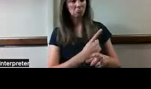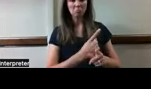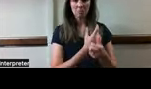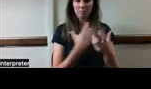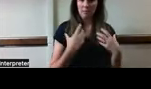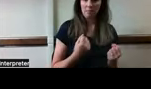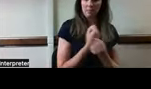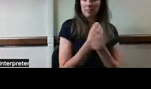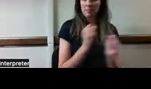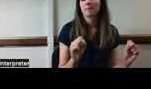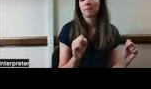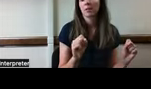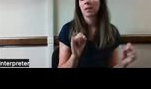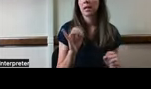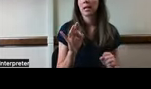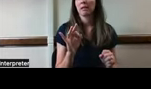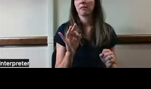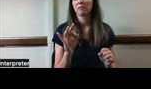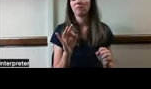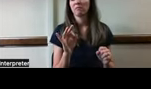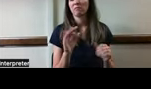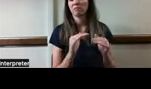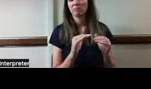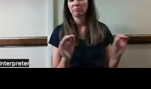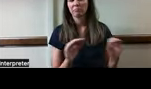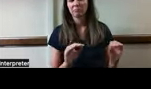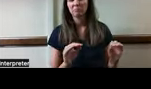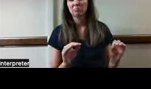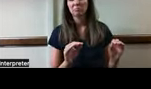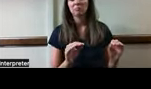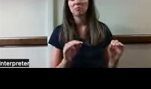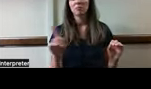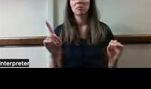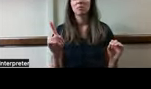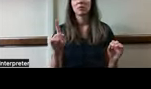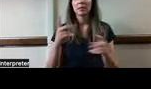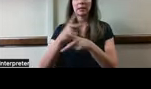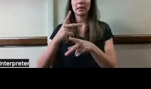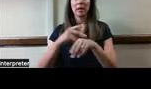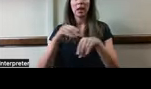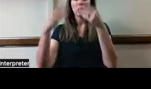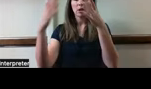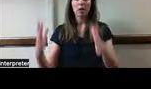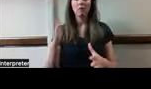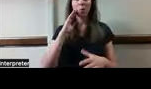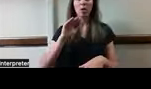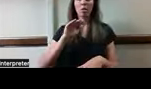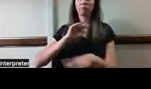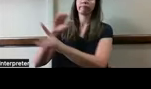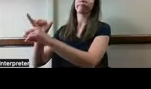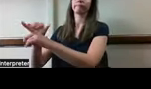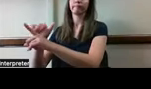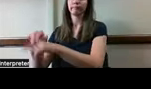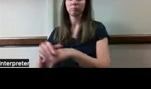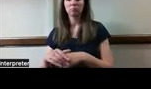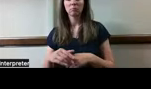day. If that's not happening, then you get a phone call or a message sent through in the case of GrandCare, your